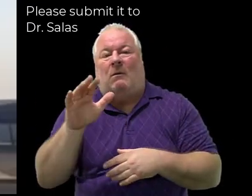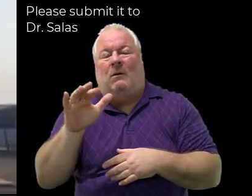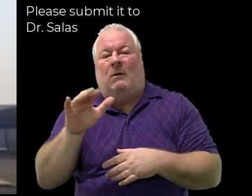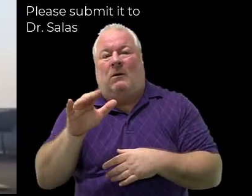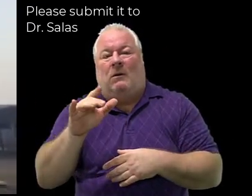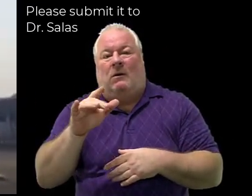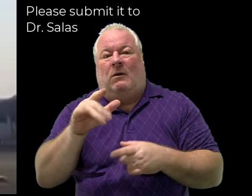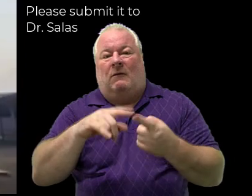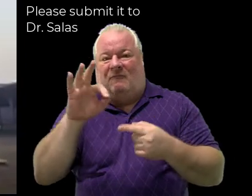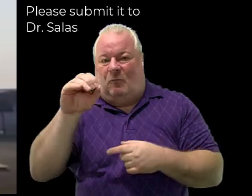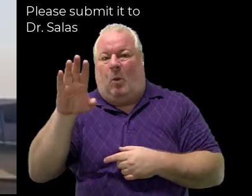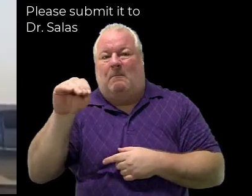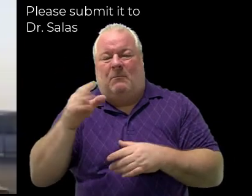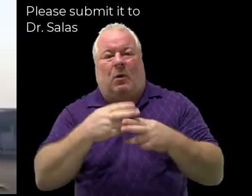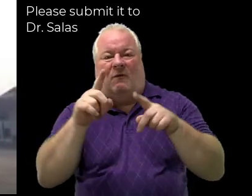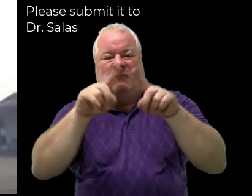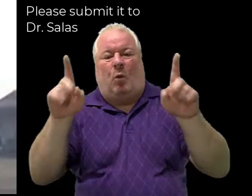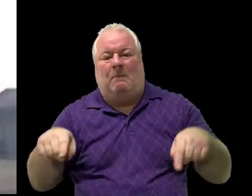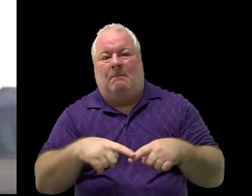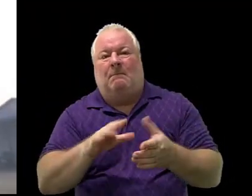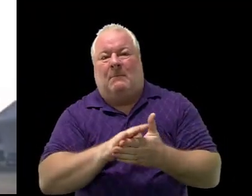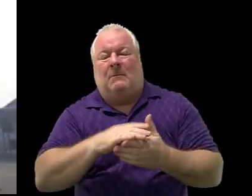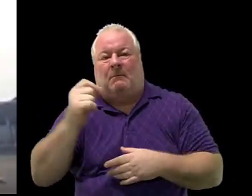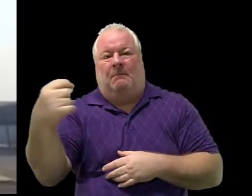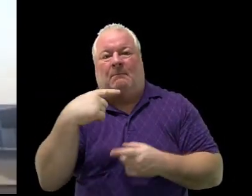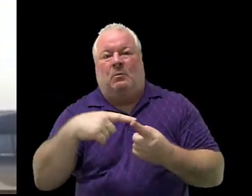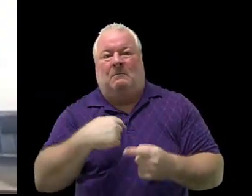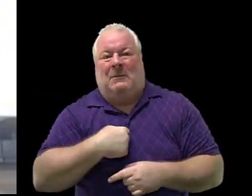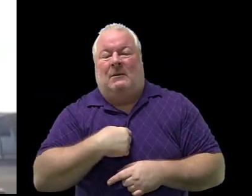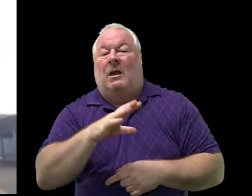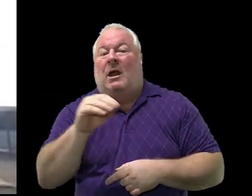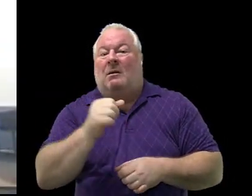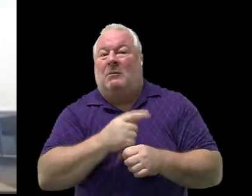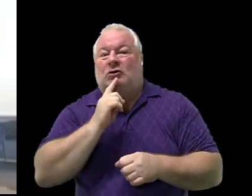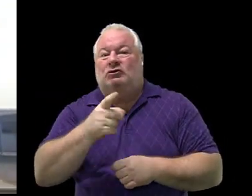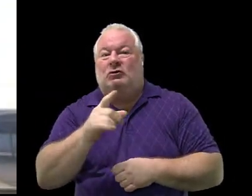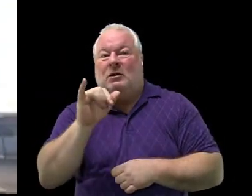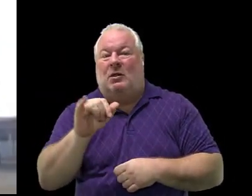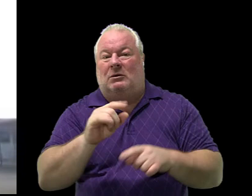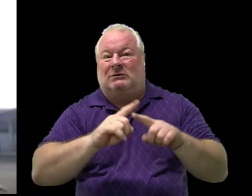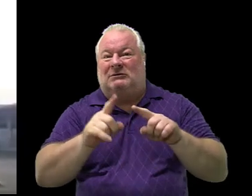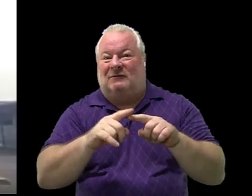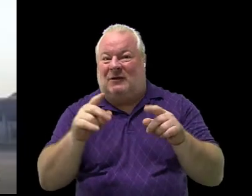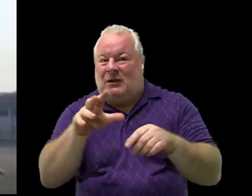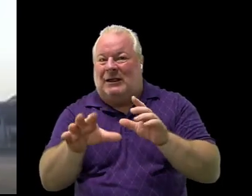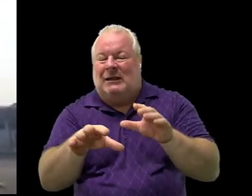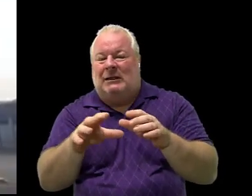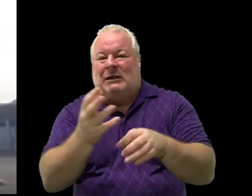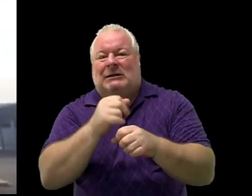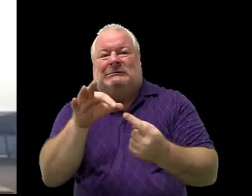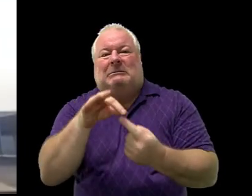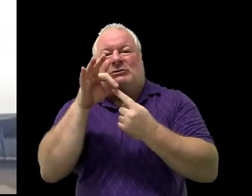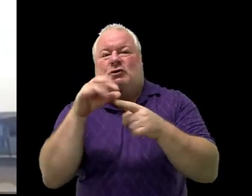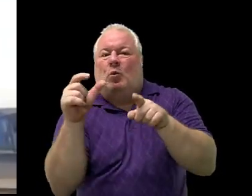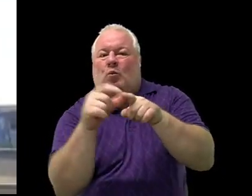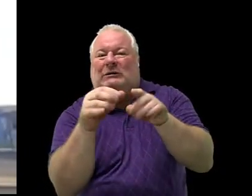form to me and please make sure you have those phrases from the teachers that verifies they